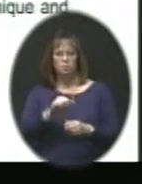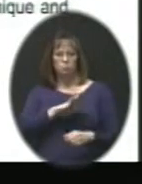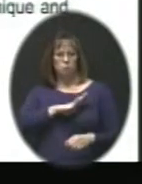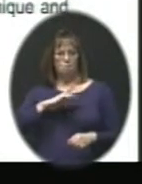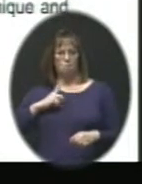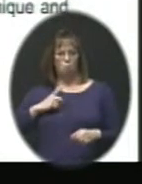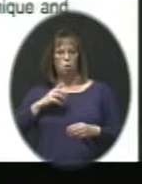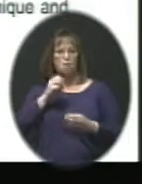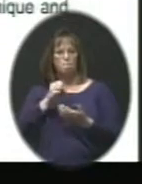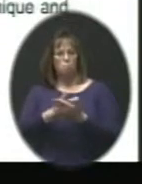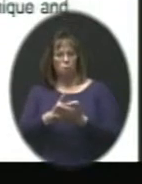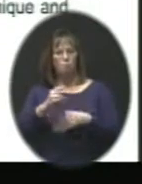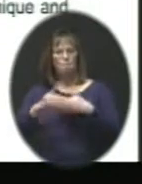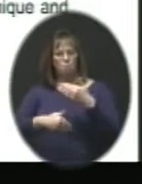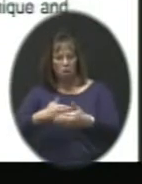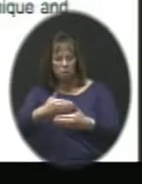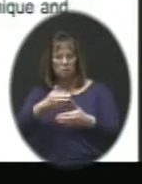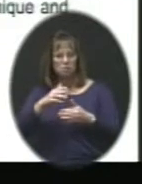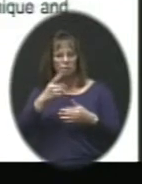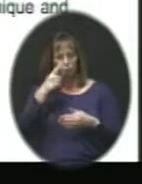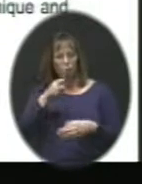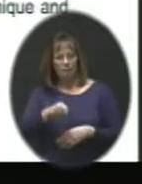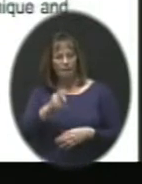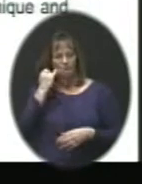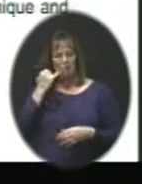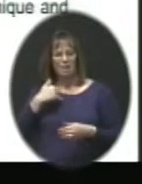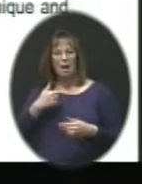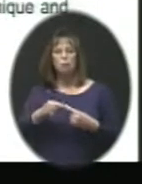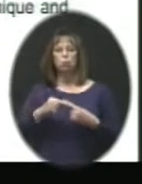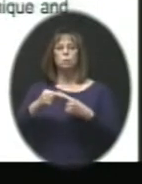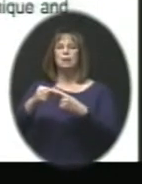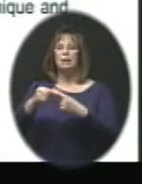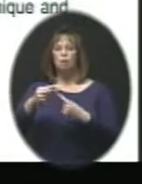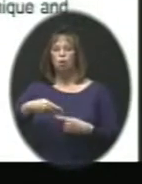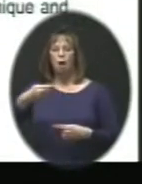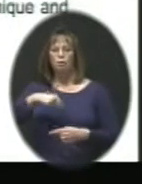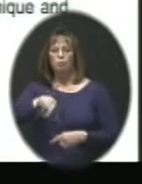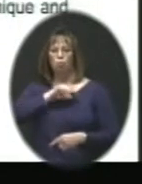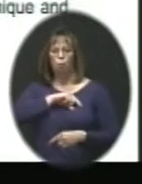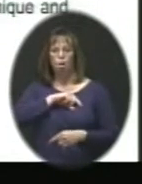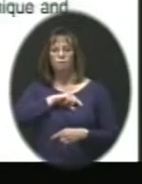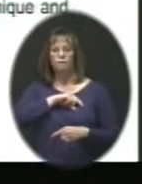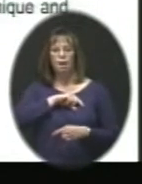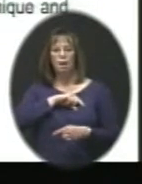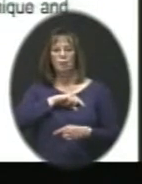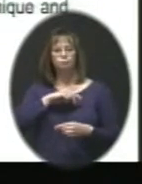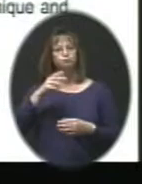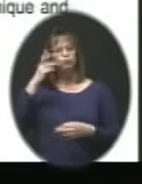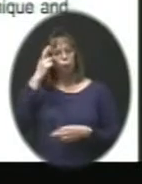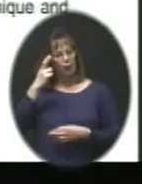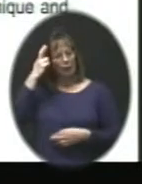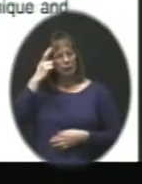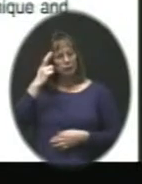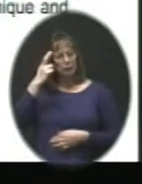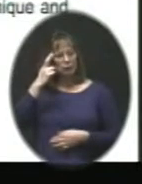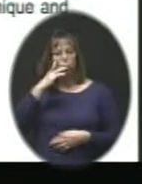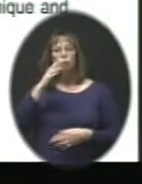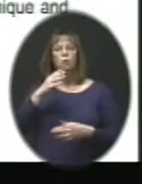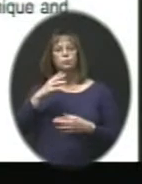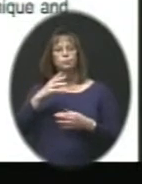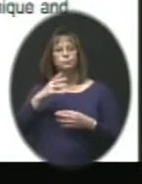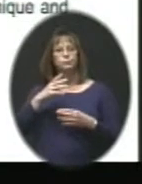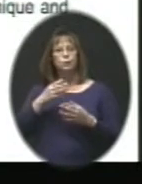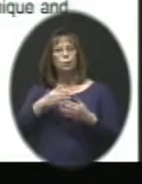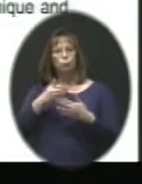-approved process that would exist for them. And if they in fact had a unique or highly qualified, highly justifiable reason, it would go through our